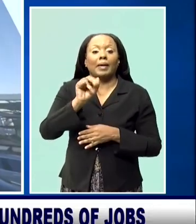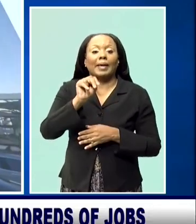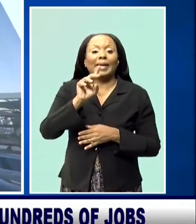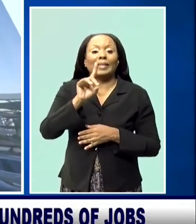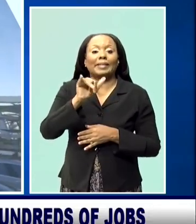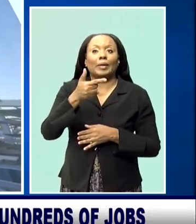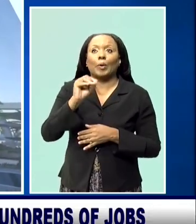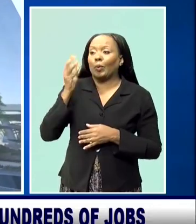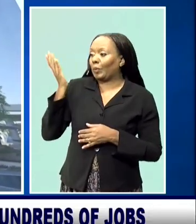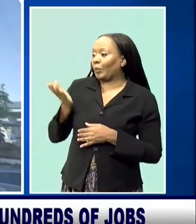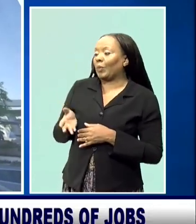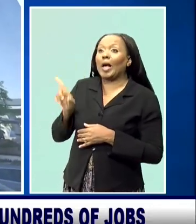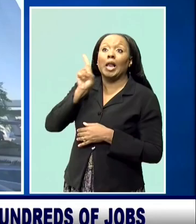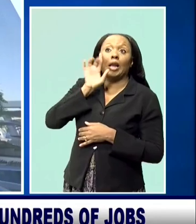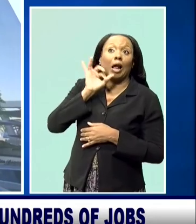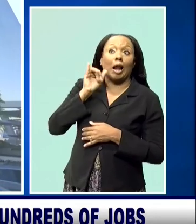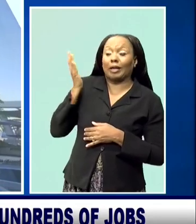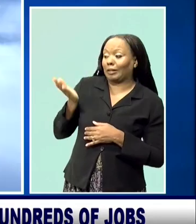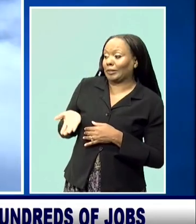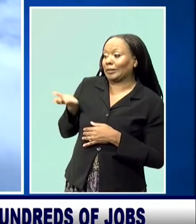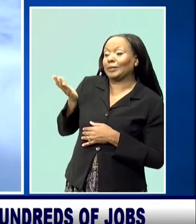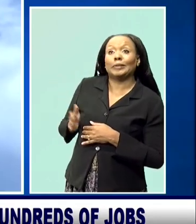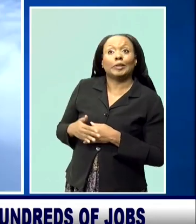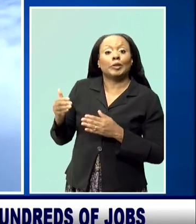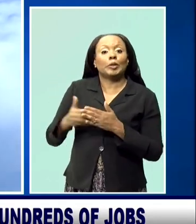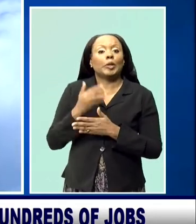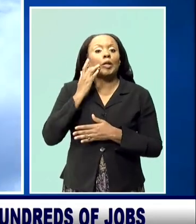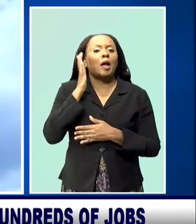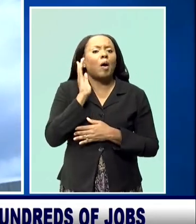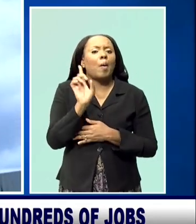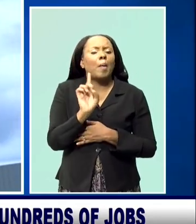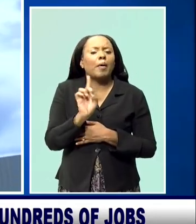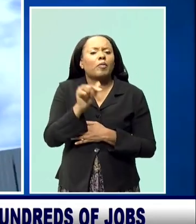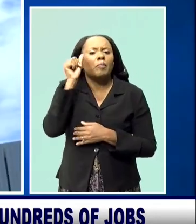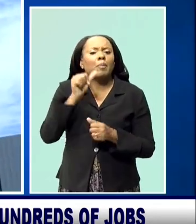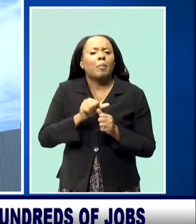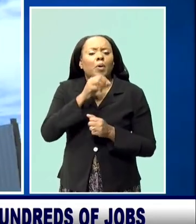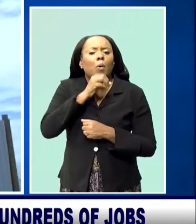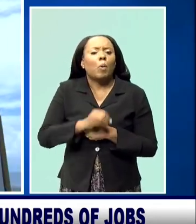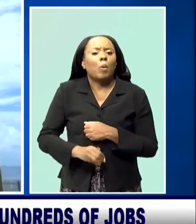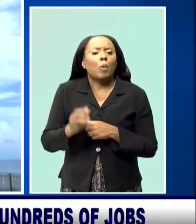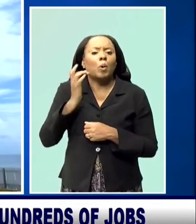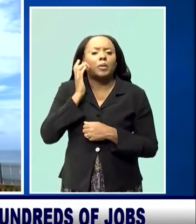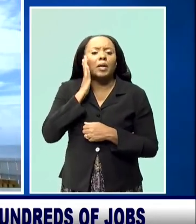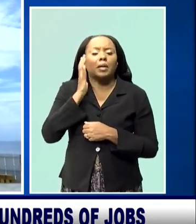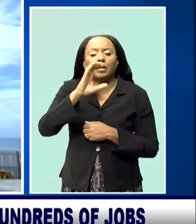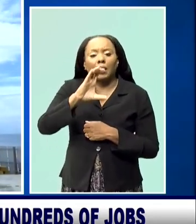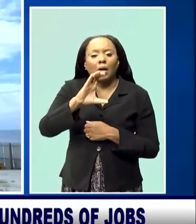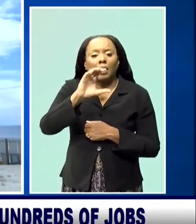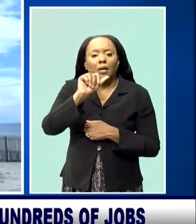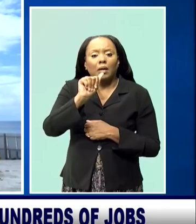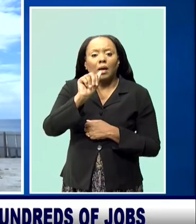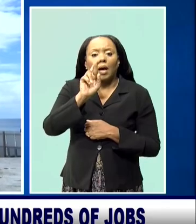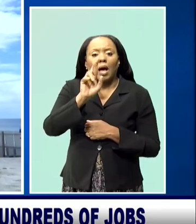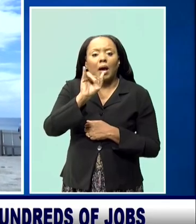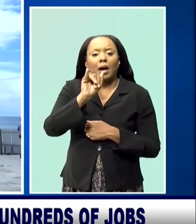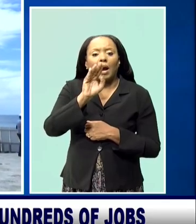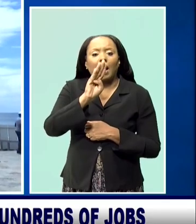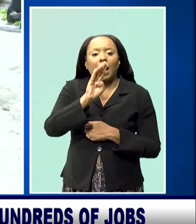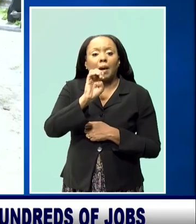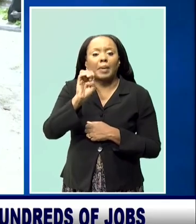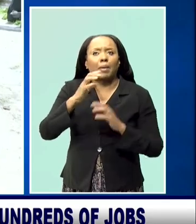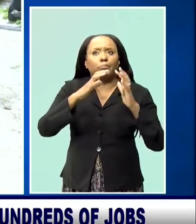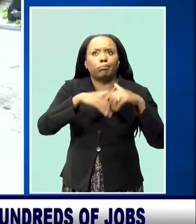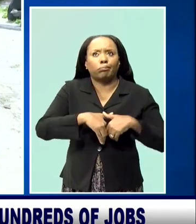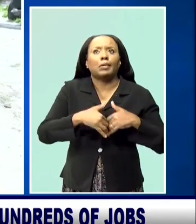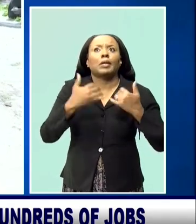you an idea of what it will look like. The new hotel will be located on the site of the Old Caribbean Hotel in Hastings Christ Church. And during the groundbreaking